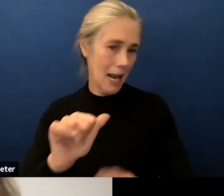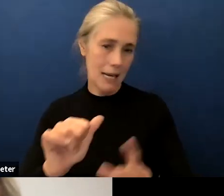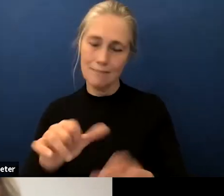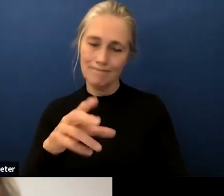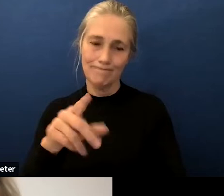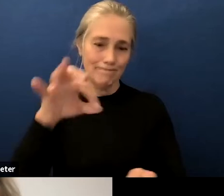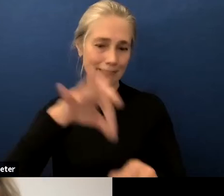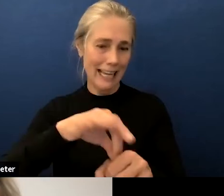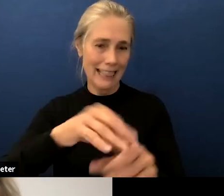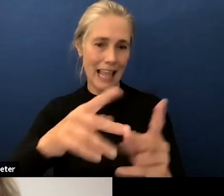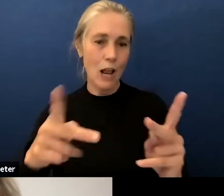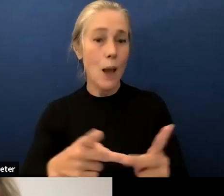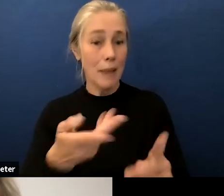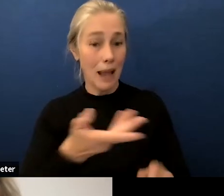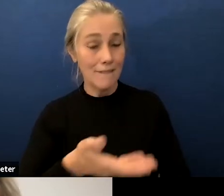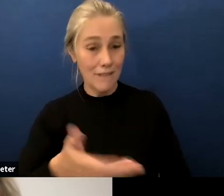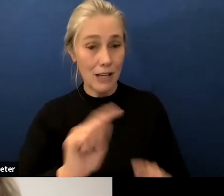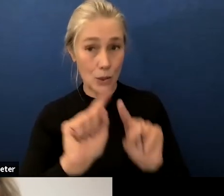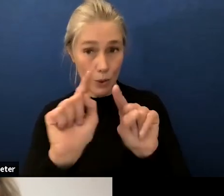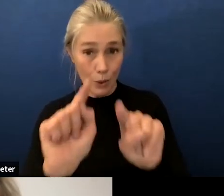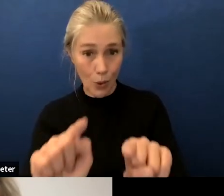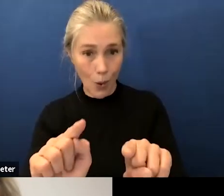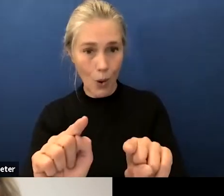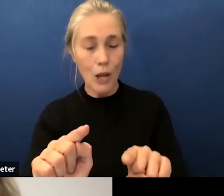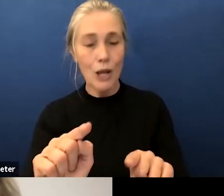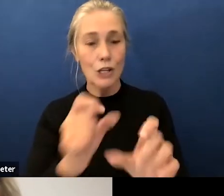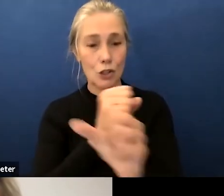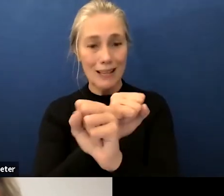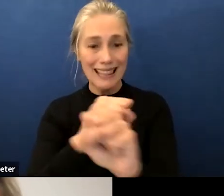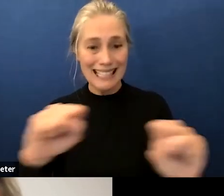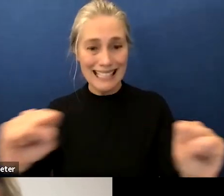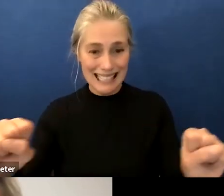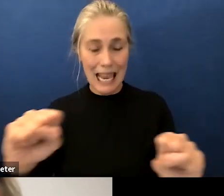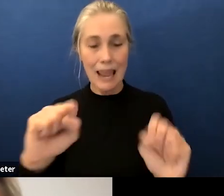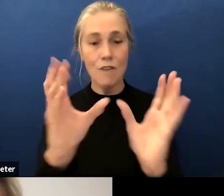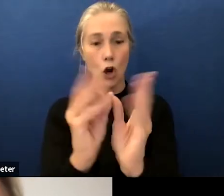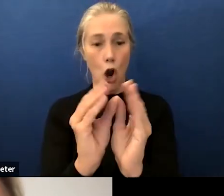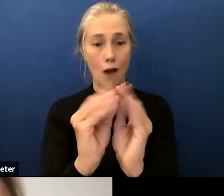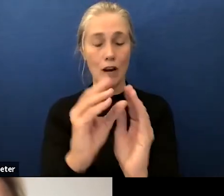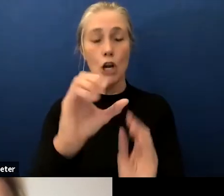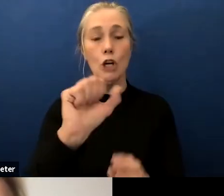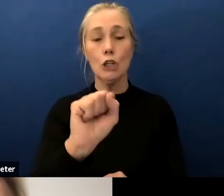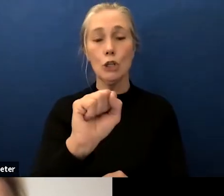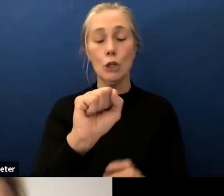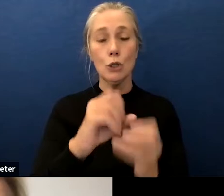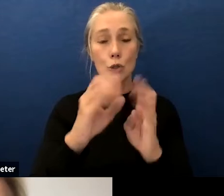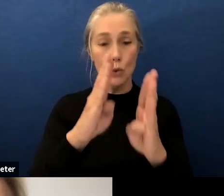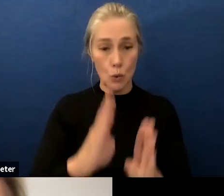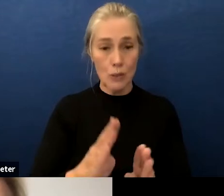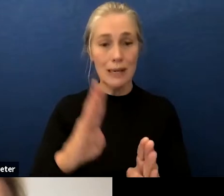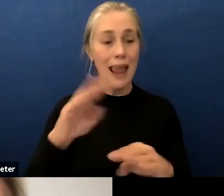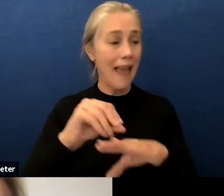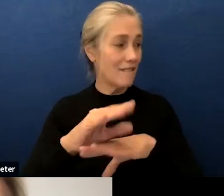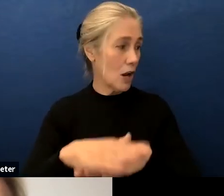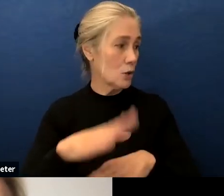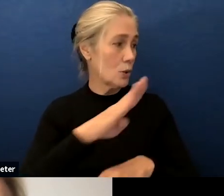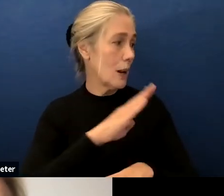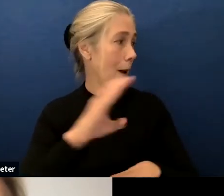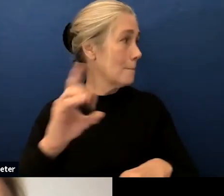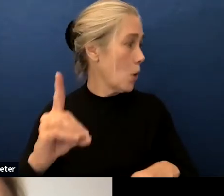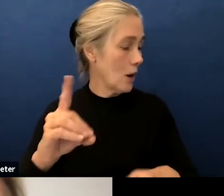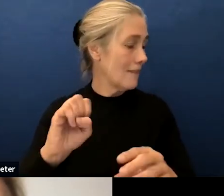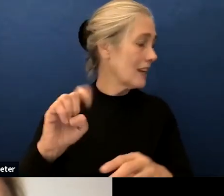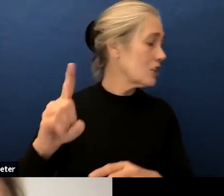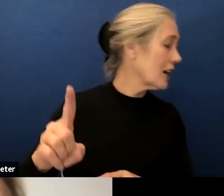i was still invited to go to the save conference which stands for the student advisory board on education which is run by